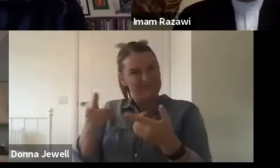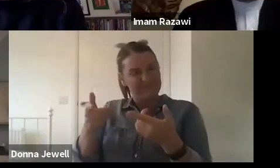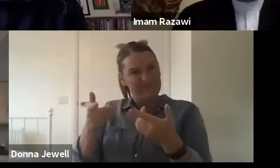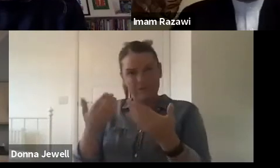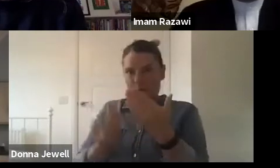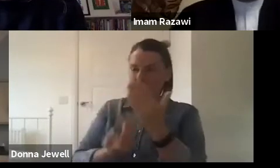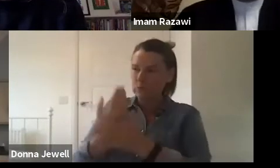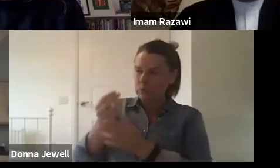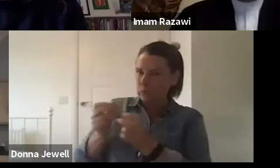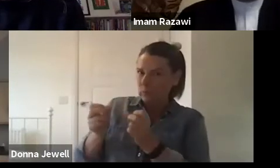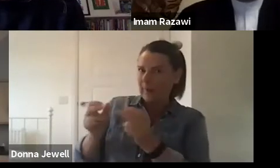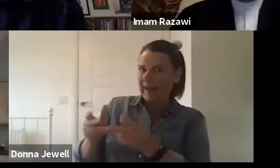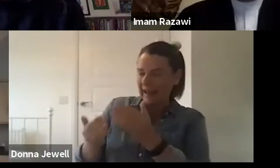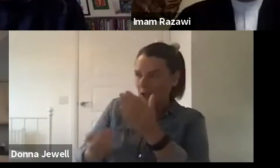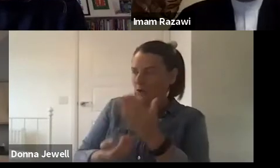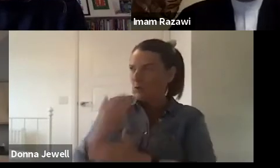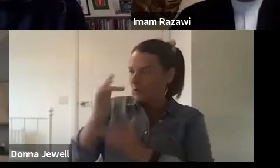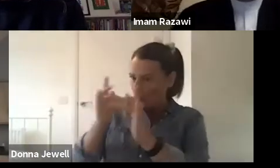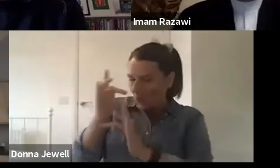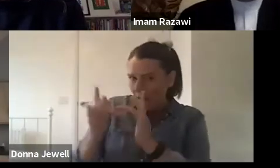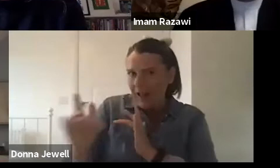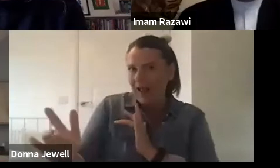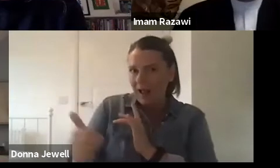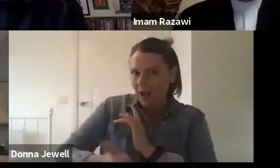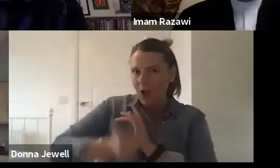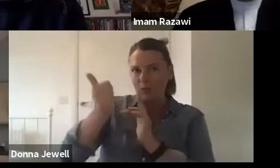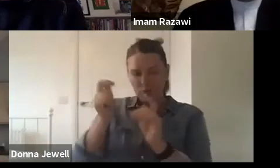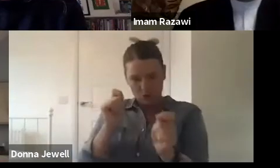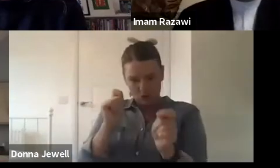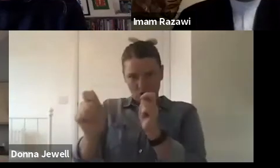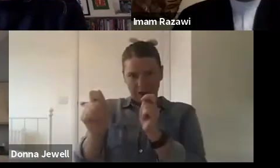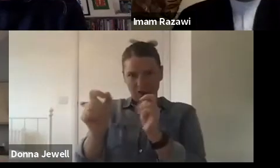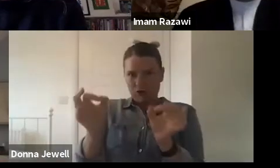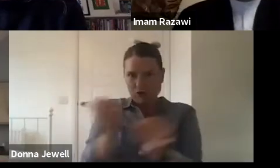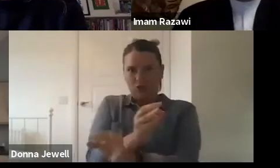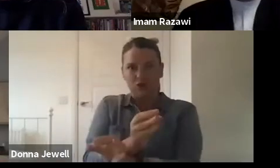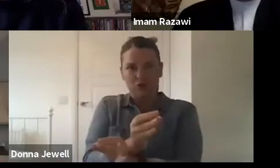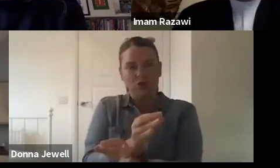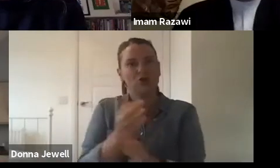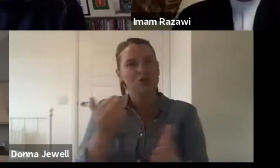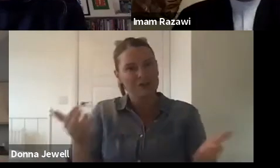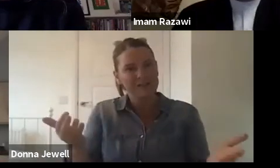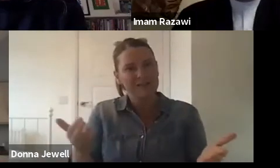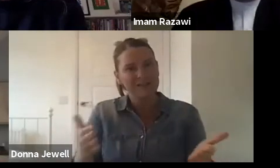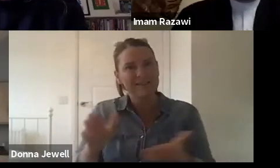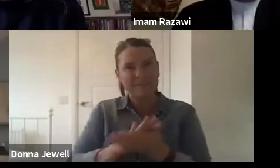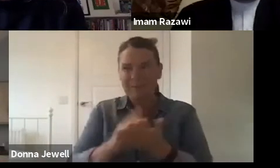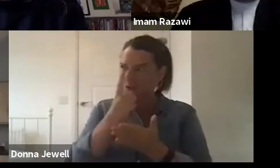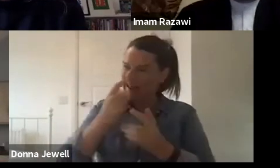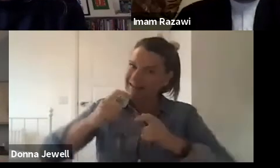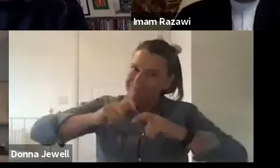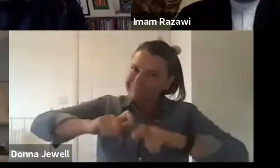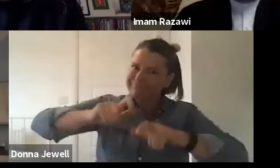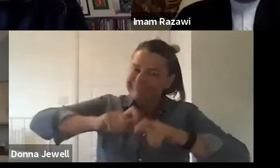fringe activity into this online environment.